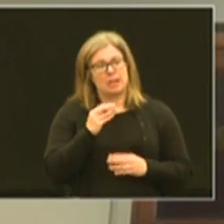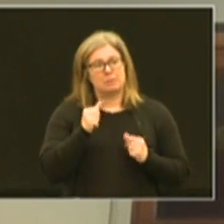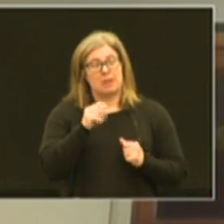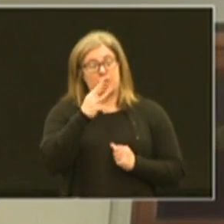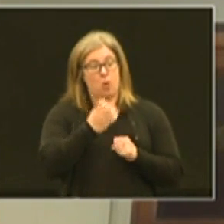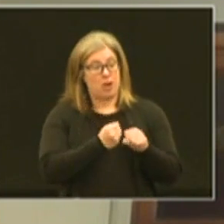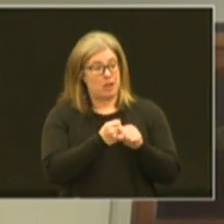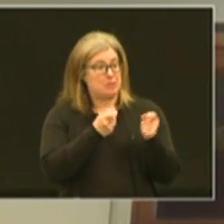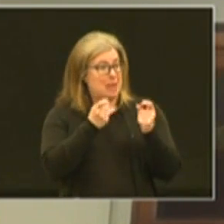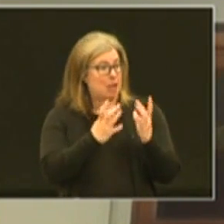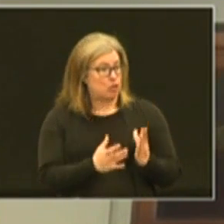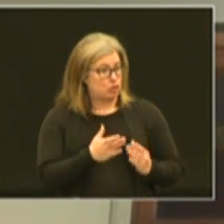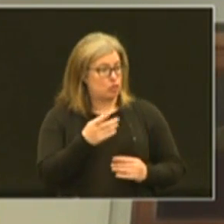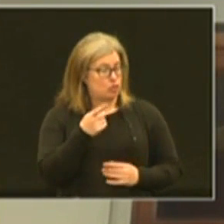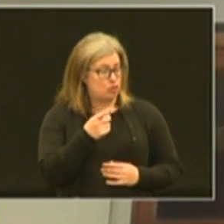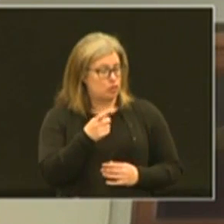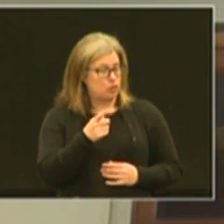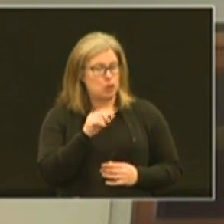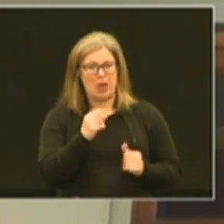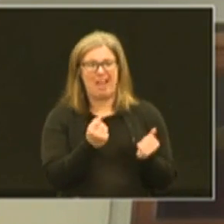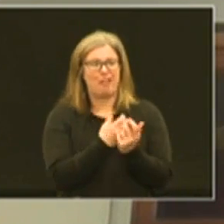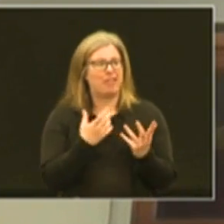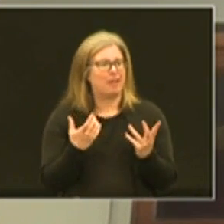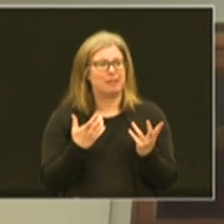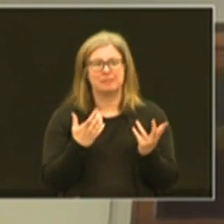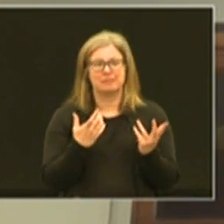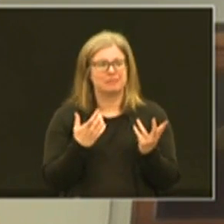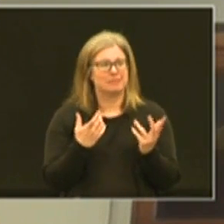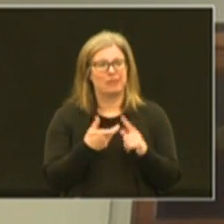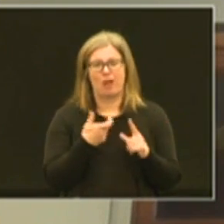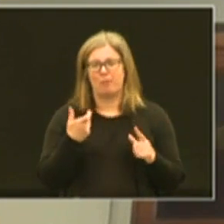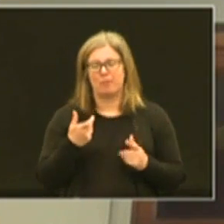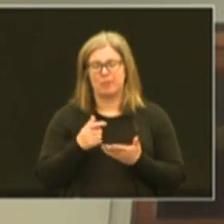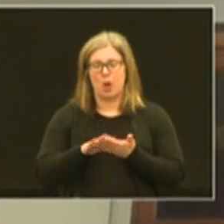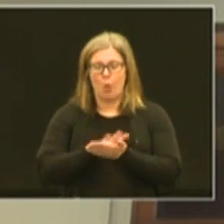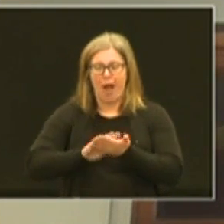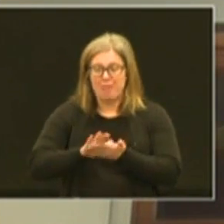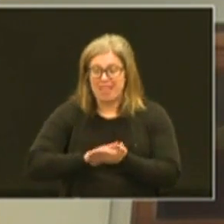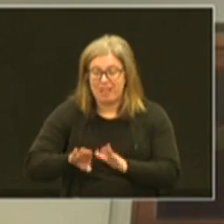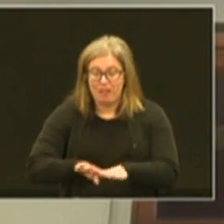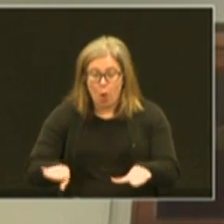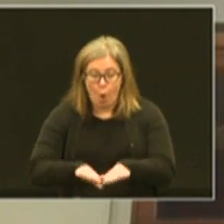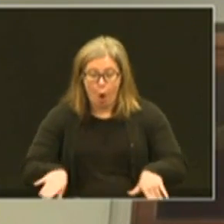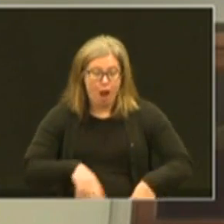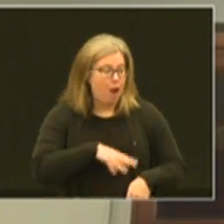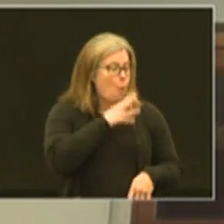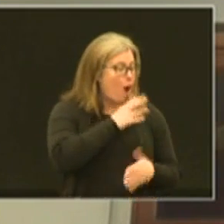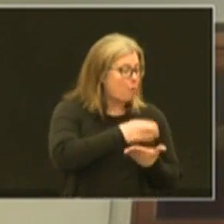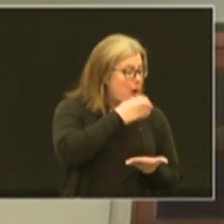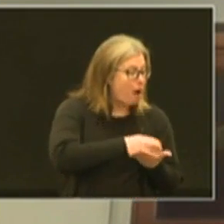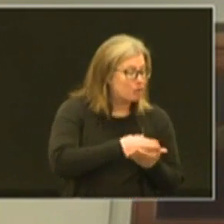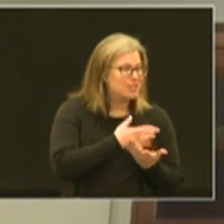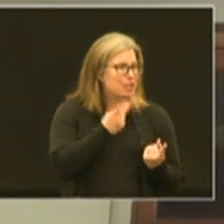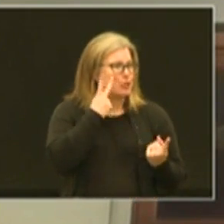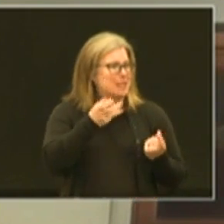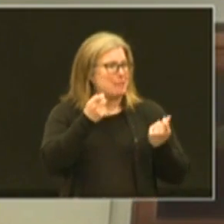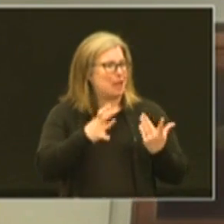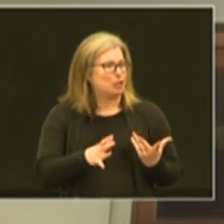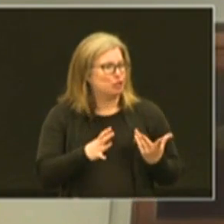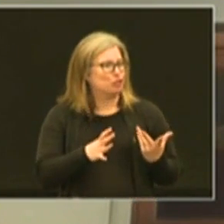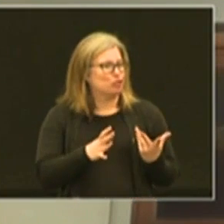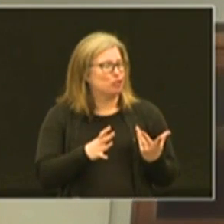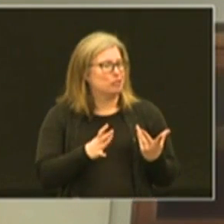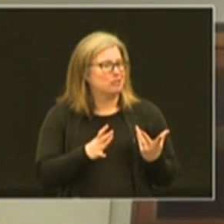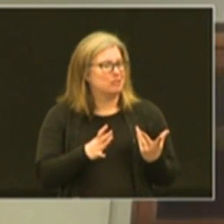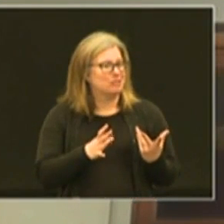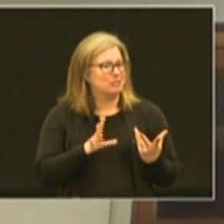four years as a manager doing everything um from wiping the floor and water bottles those things things you see managers up to